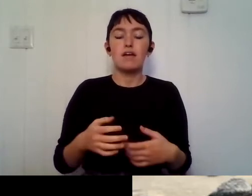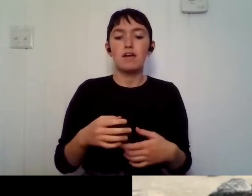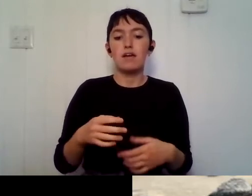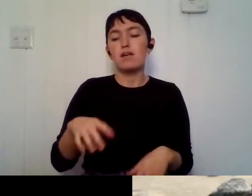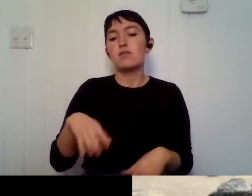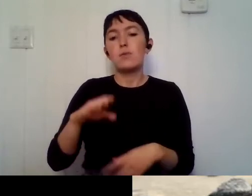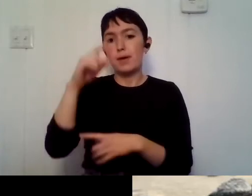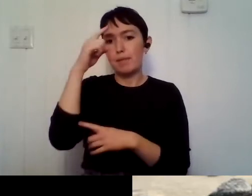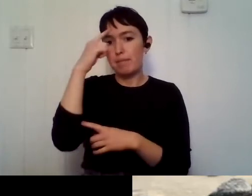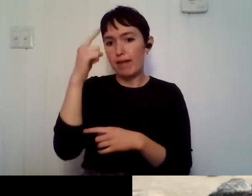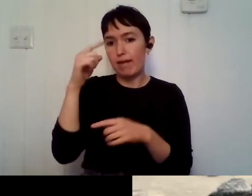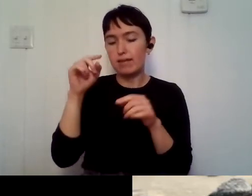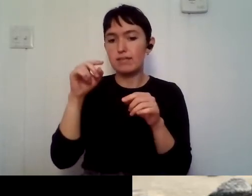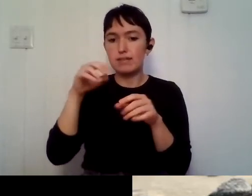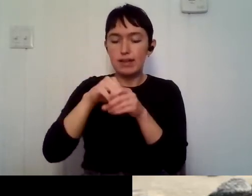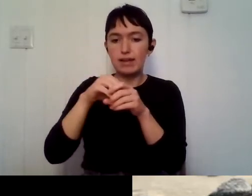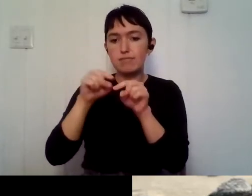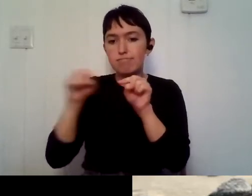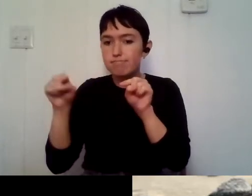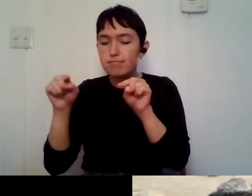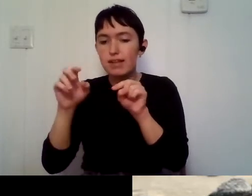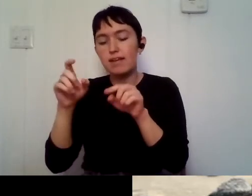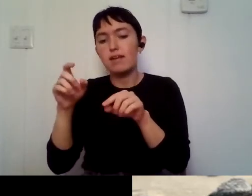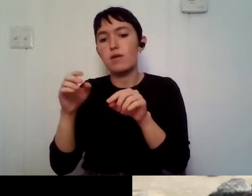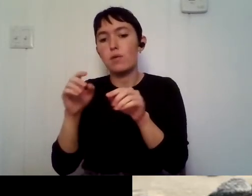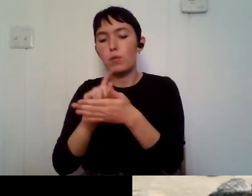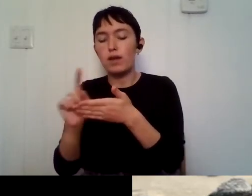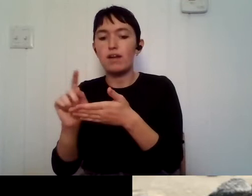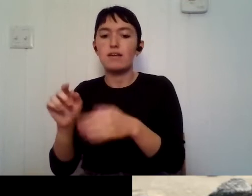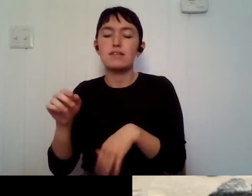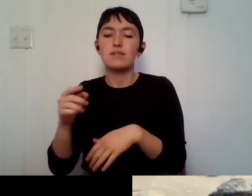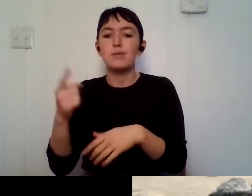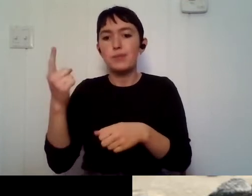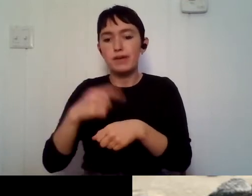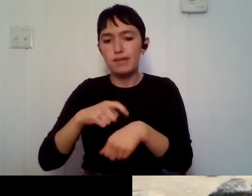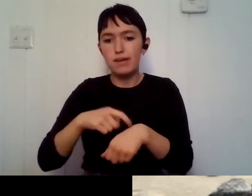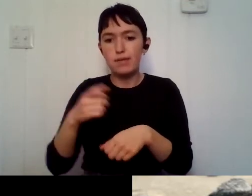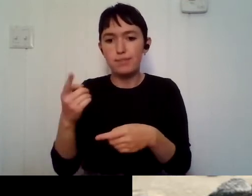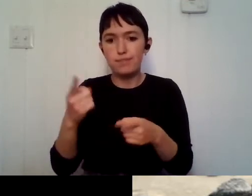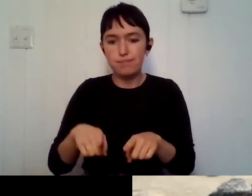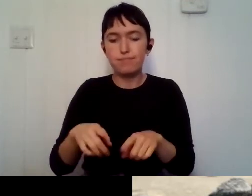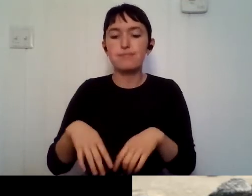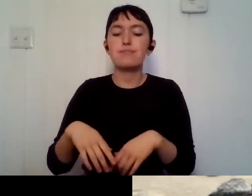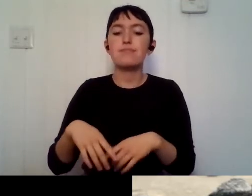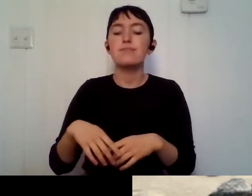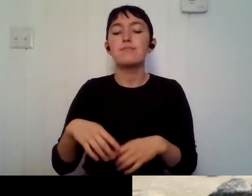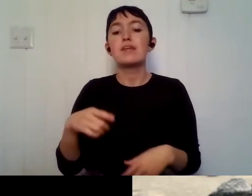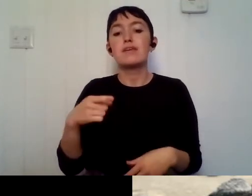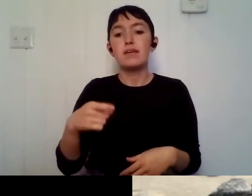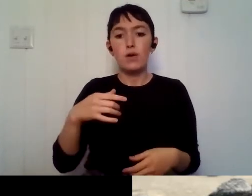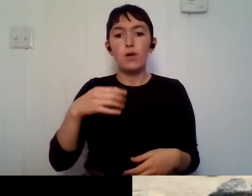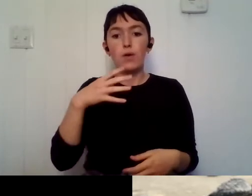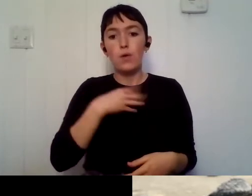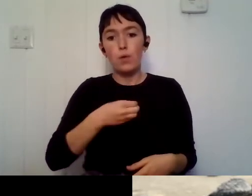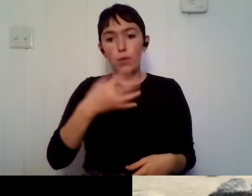we, which was created when a white woman called the police on a, um, black birder who was in